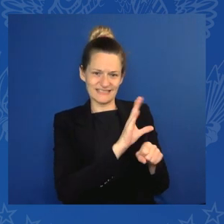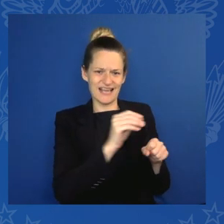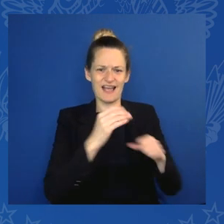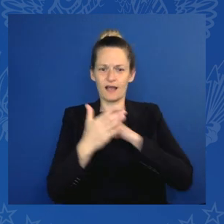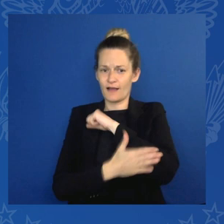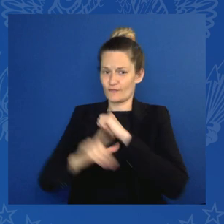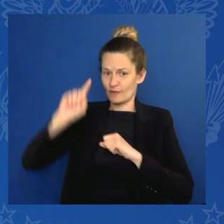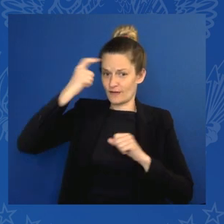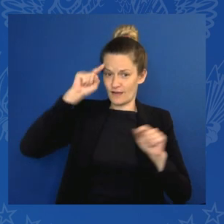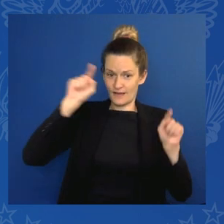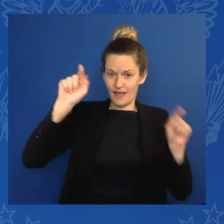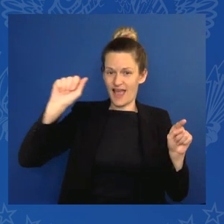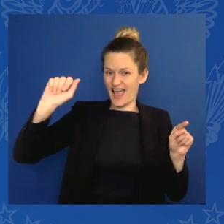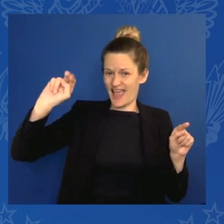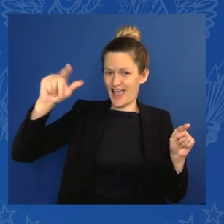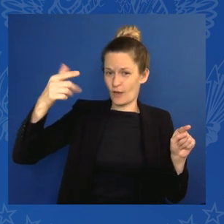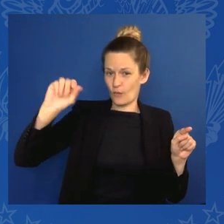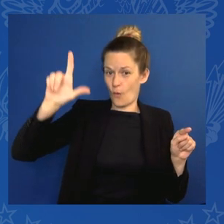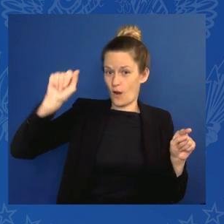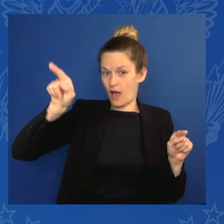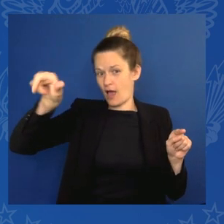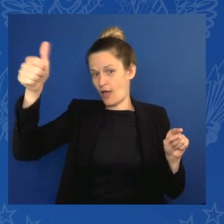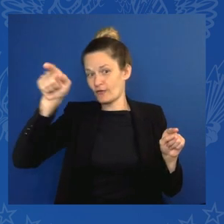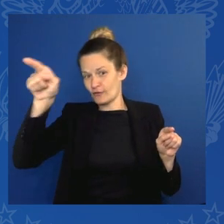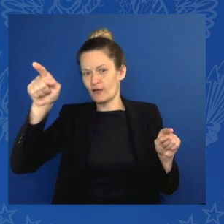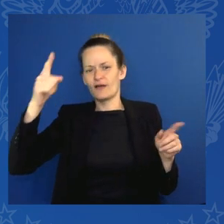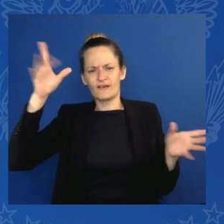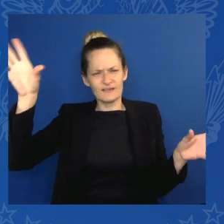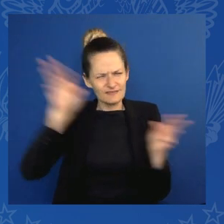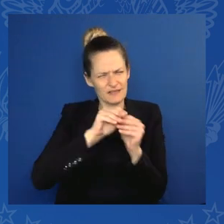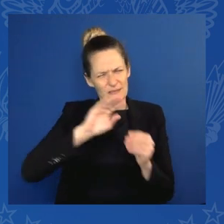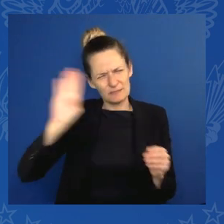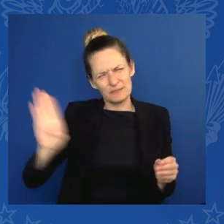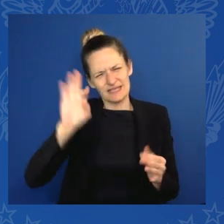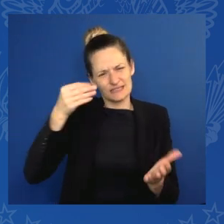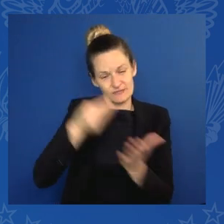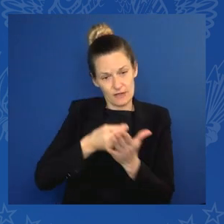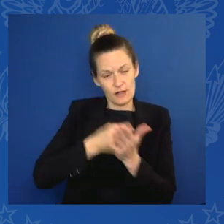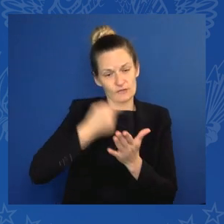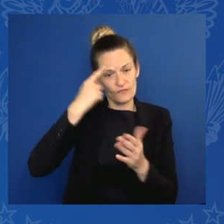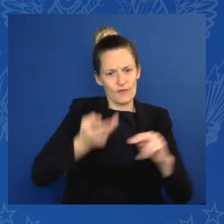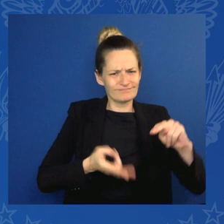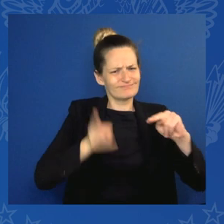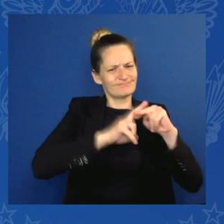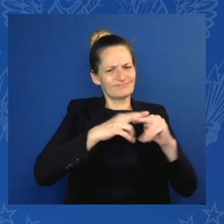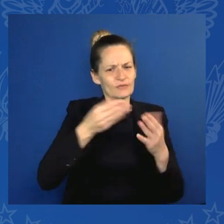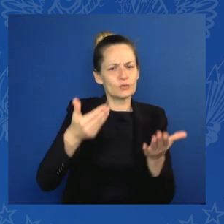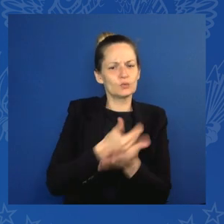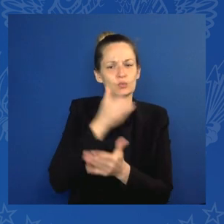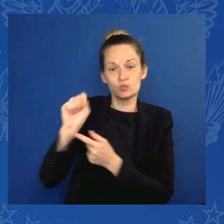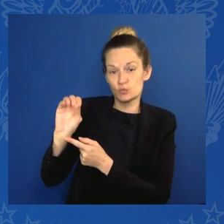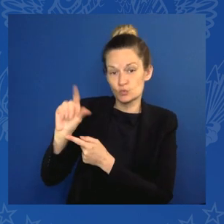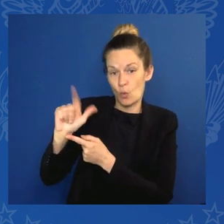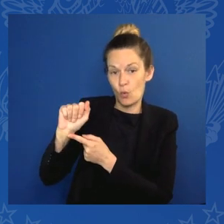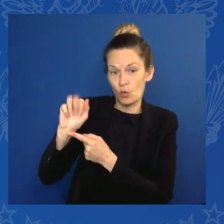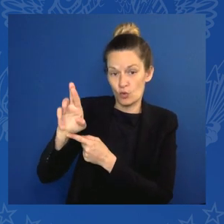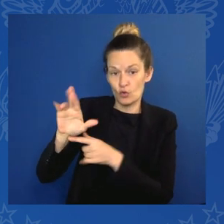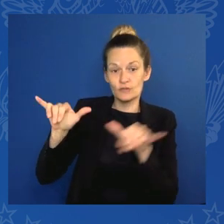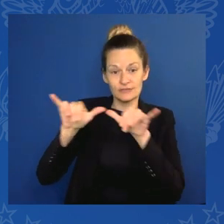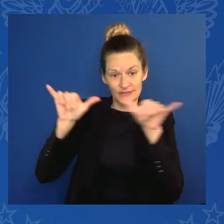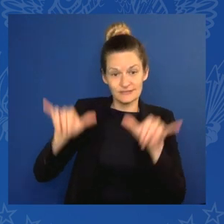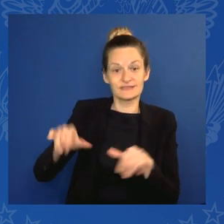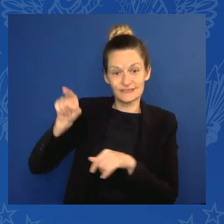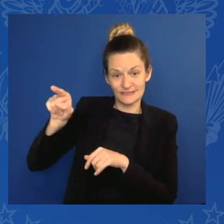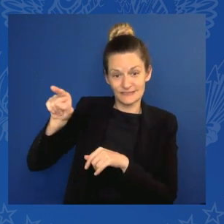solar projects in Angola. It's a partnership that will help Angola meet its climate goals and energy needs while creating new